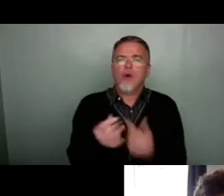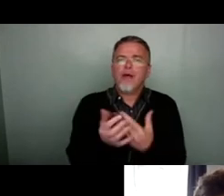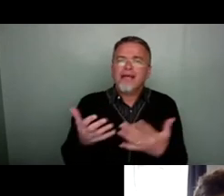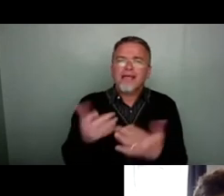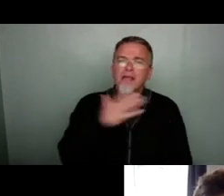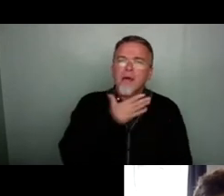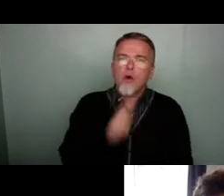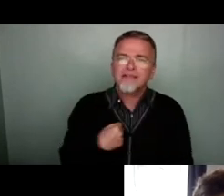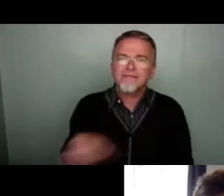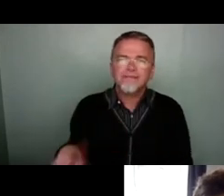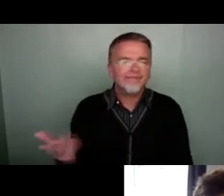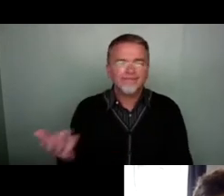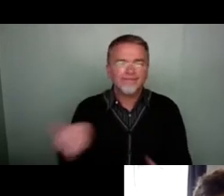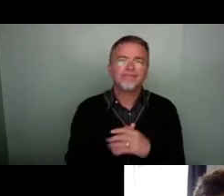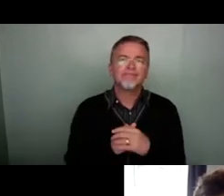to.